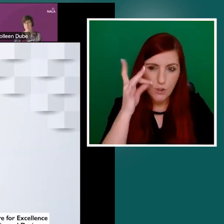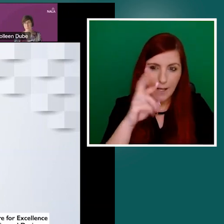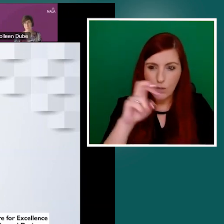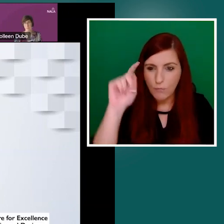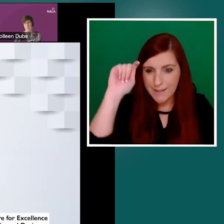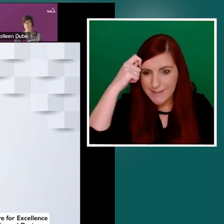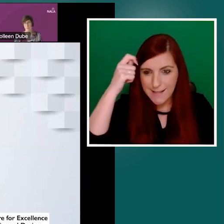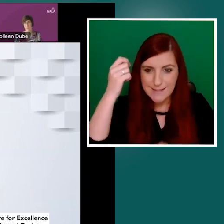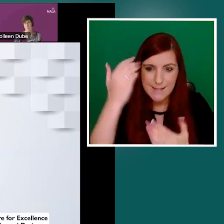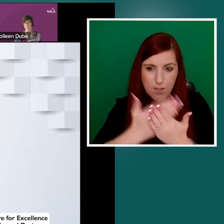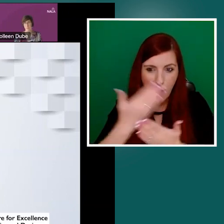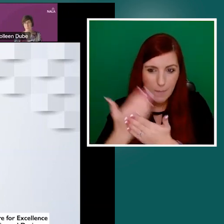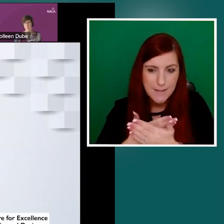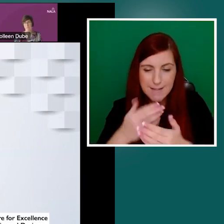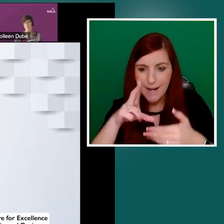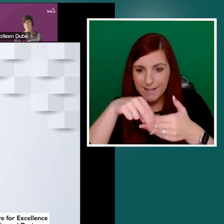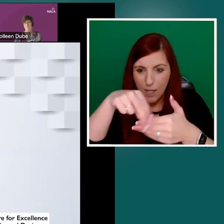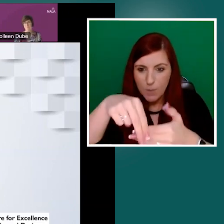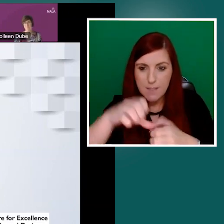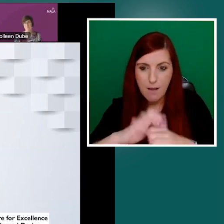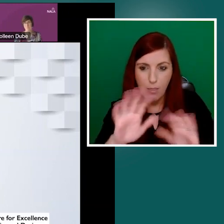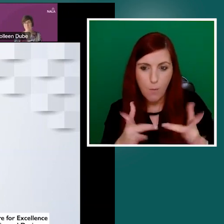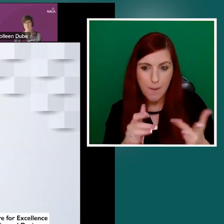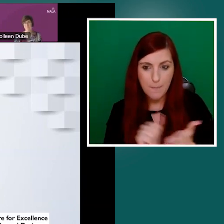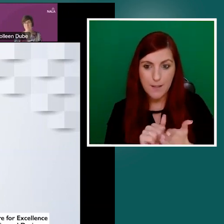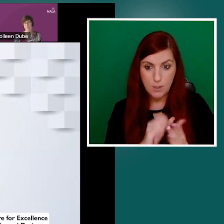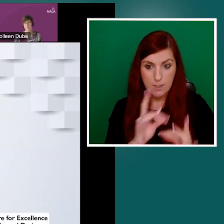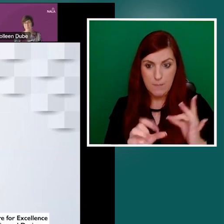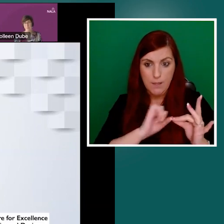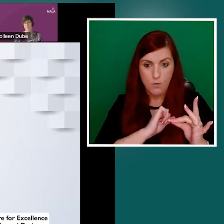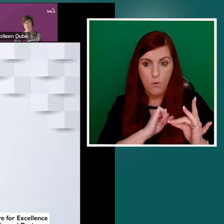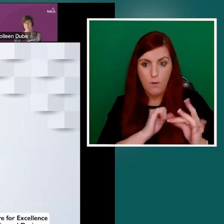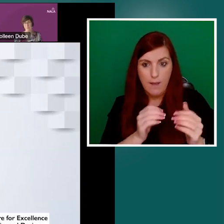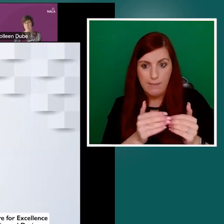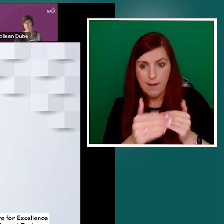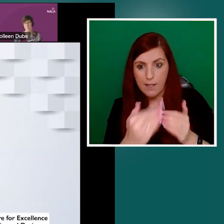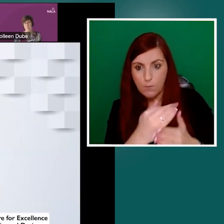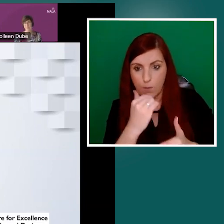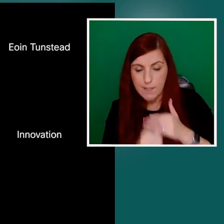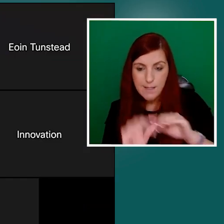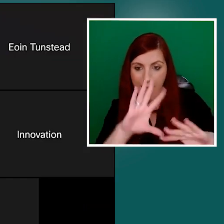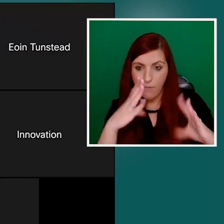next few days we can get them perfect. With that, I'll turn you back over to Brian.